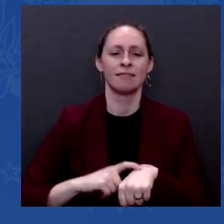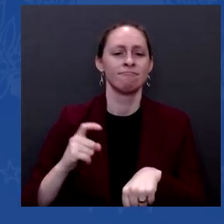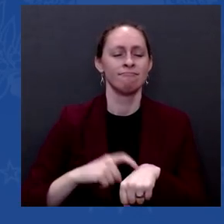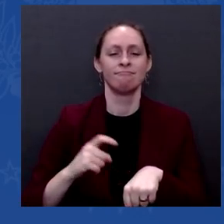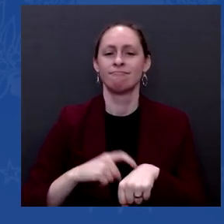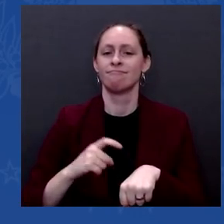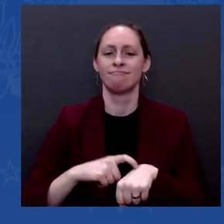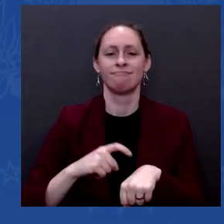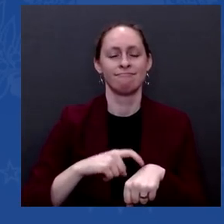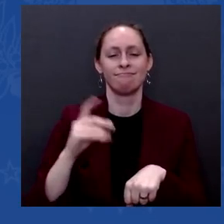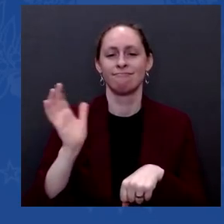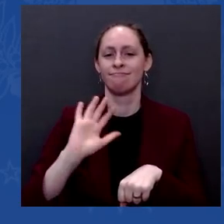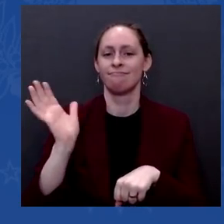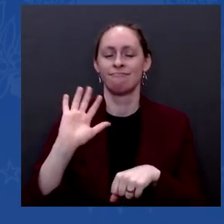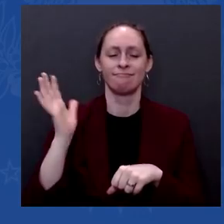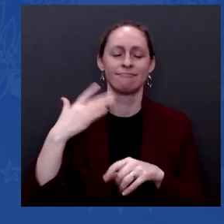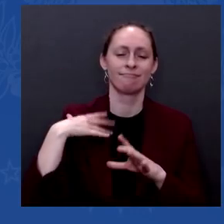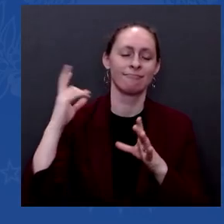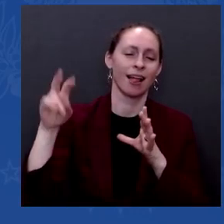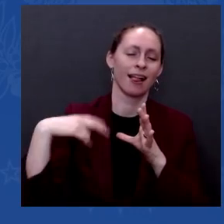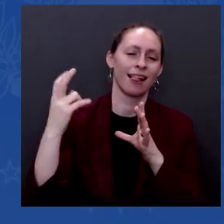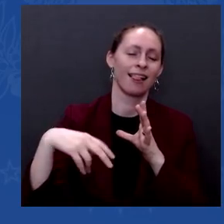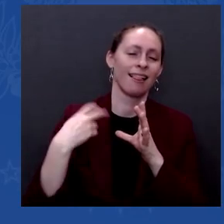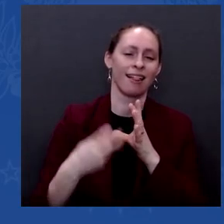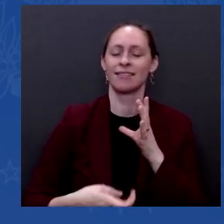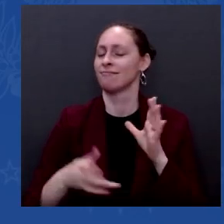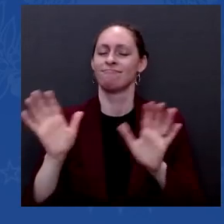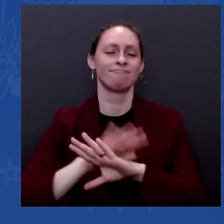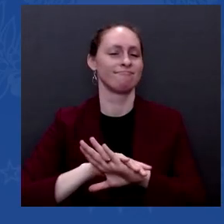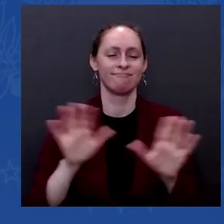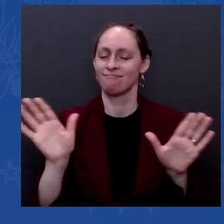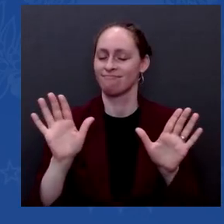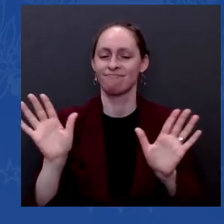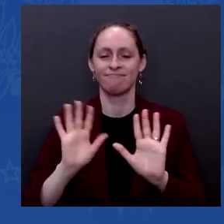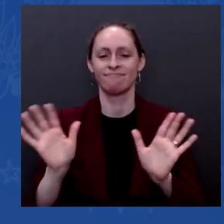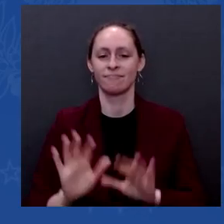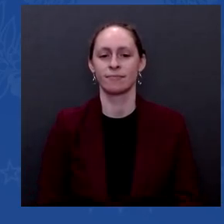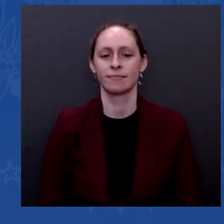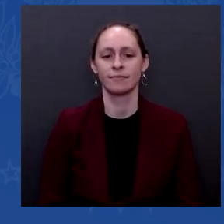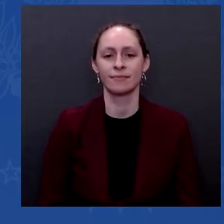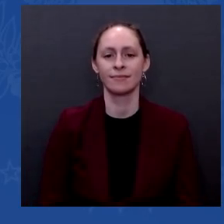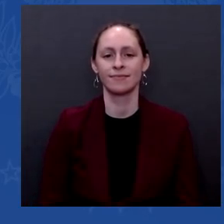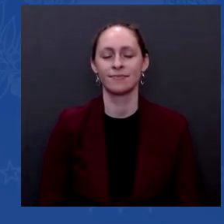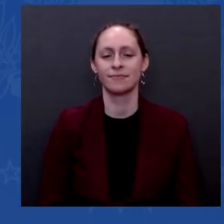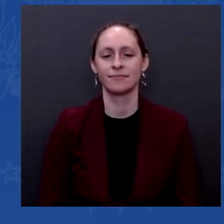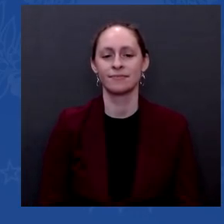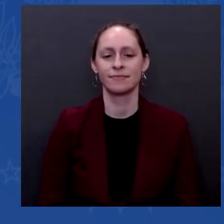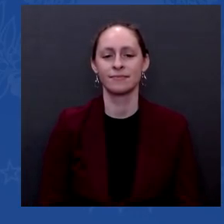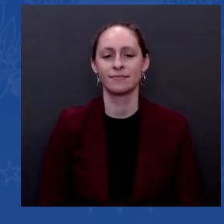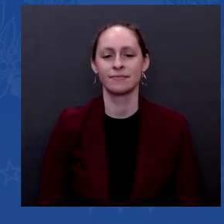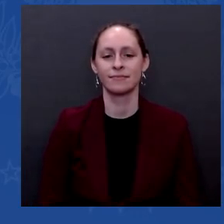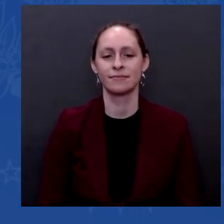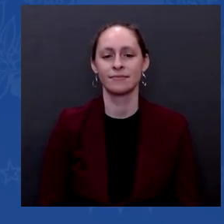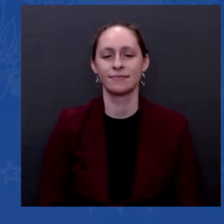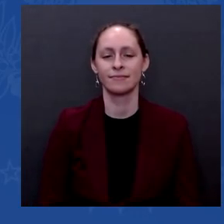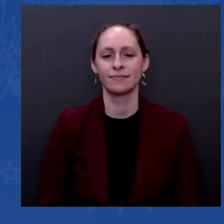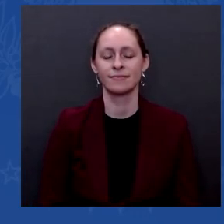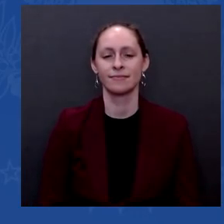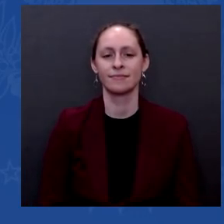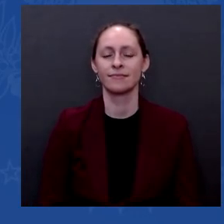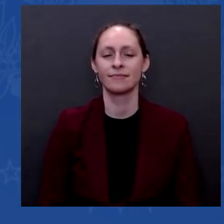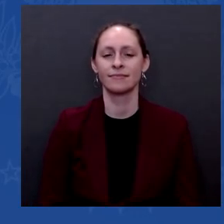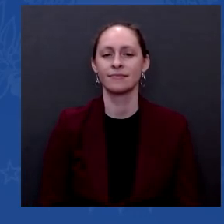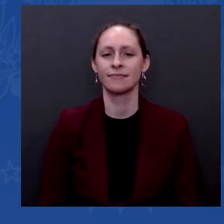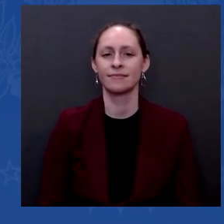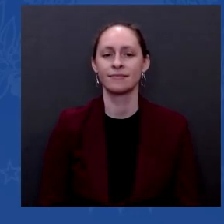But the nature of the nature of the way things